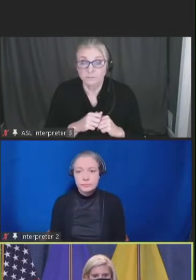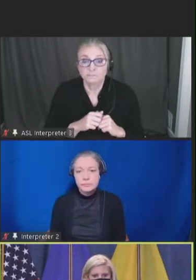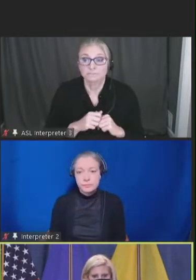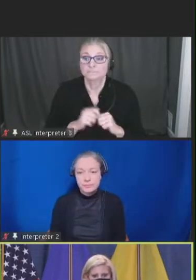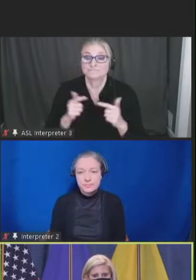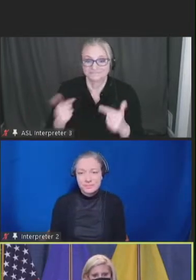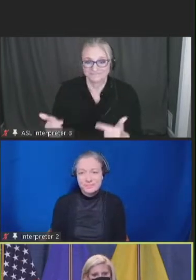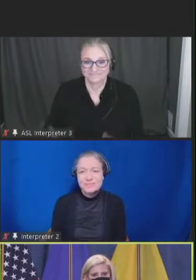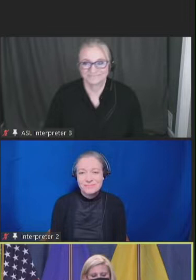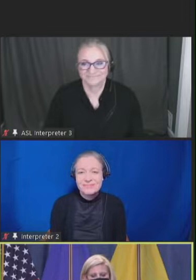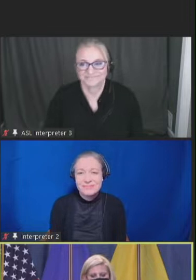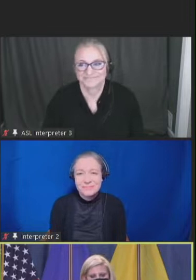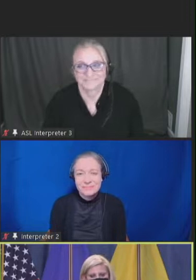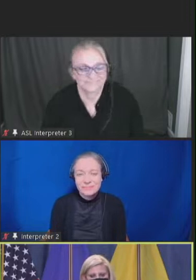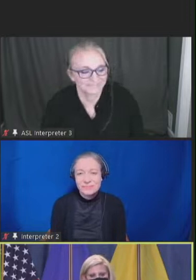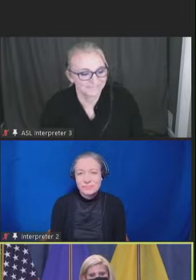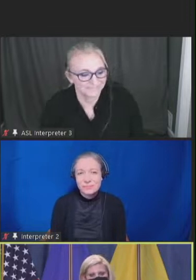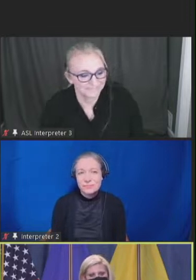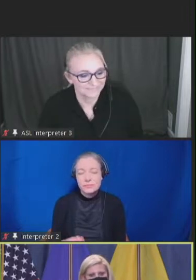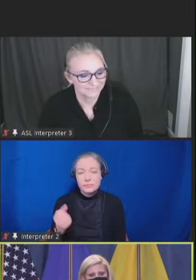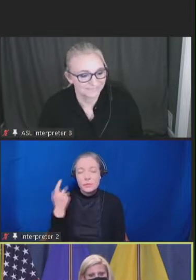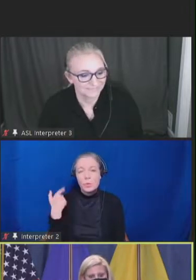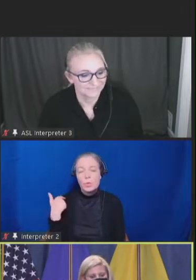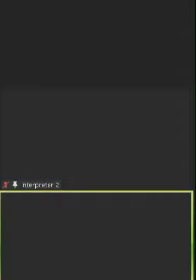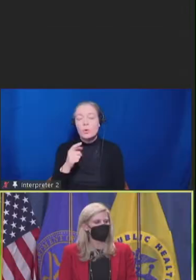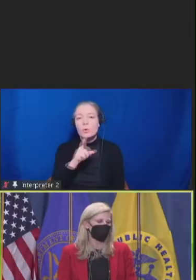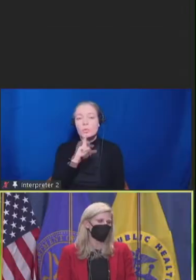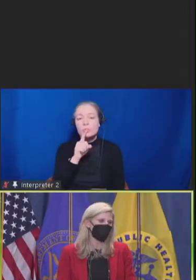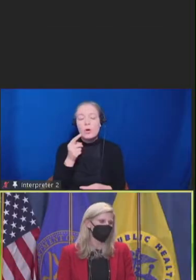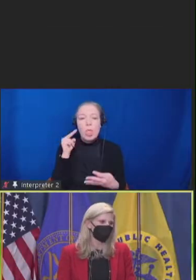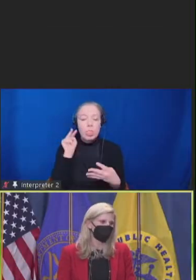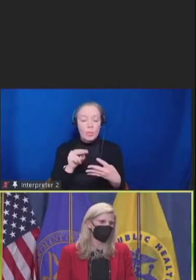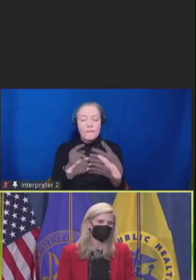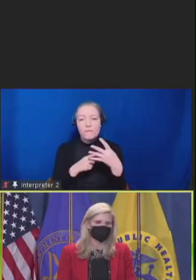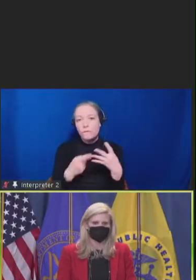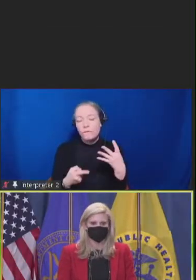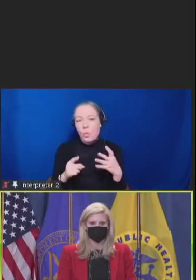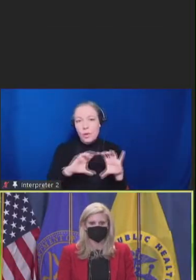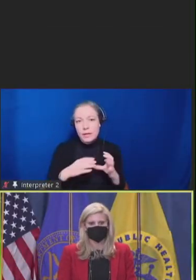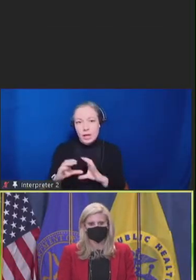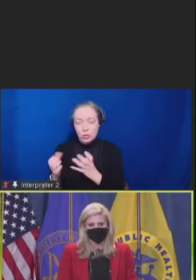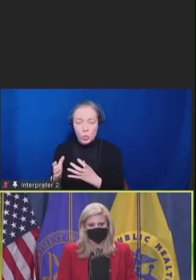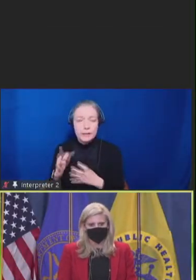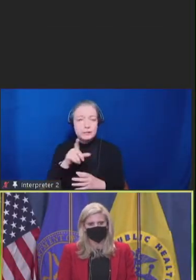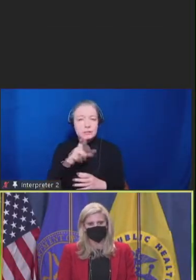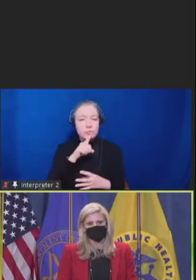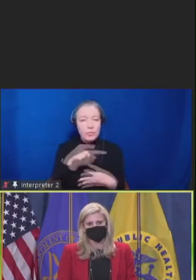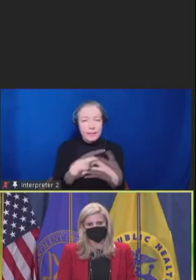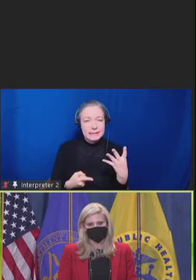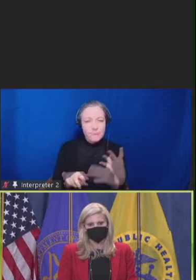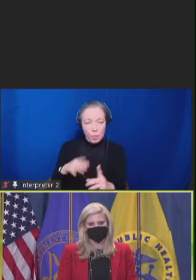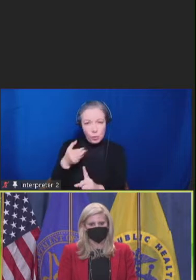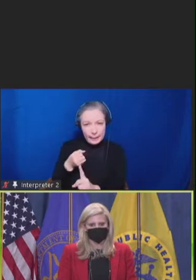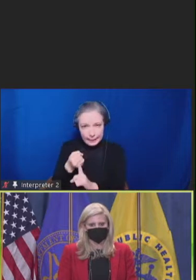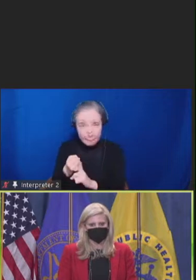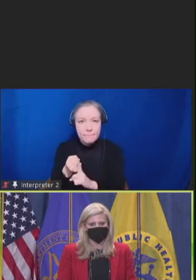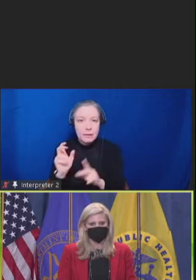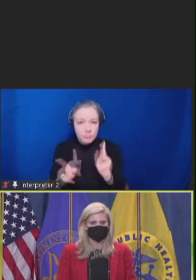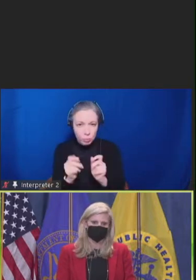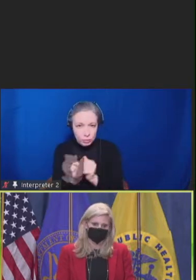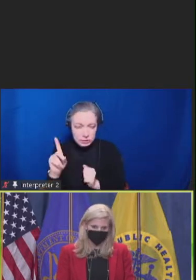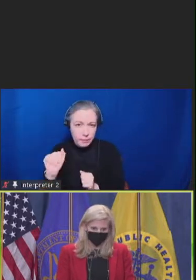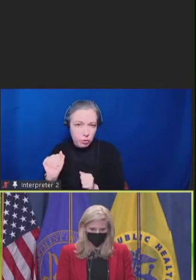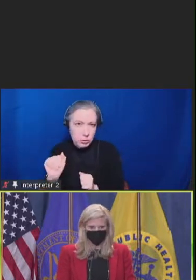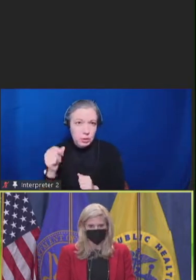We looked at four categories that would impact or cover people with disabilities. People in long-term care settings,